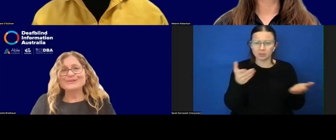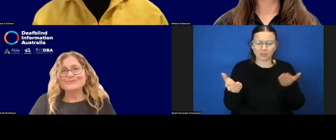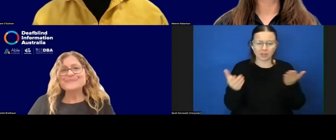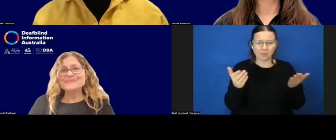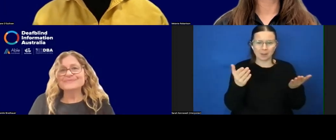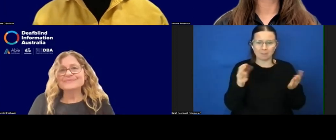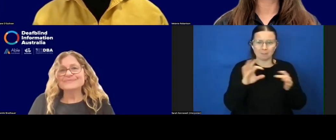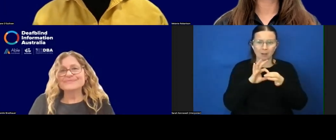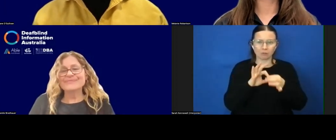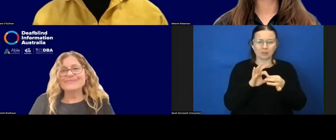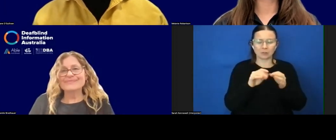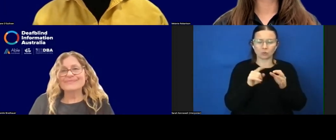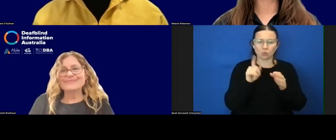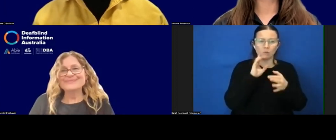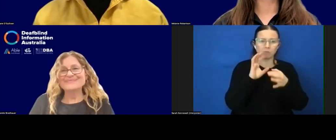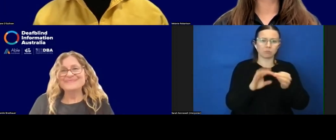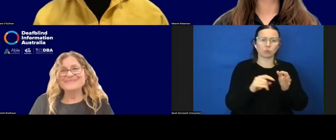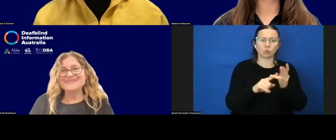their world.